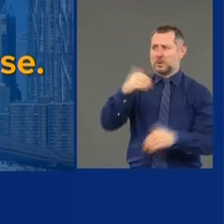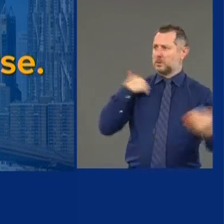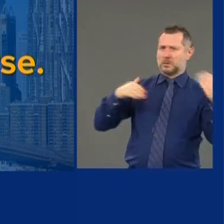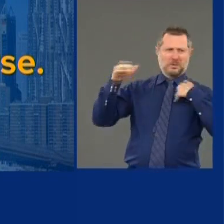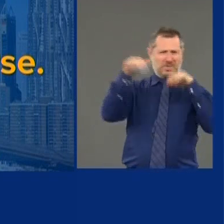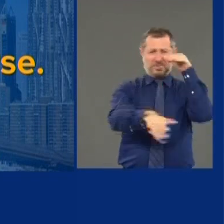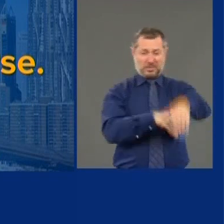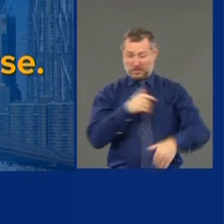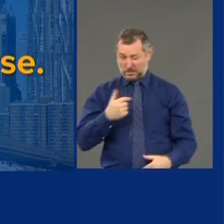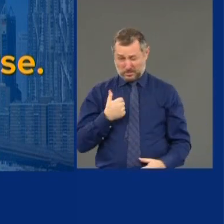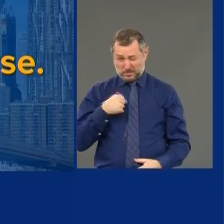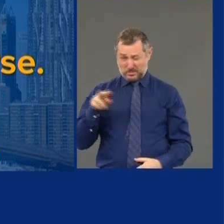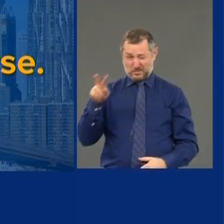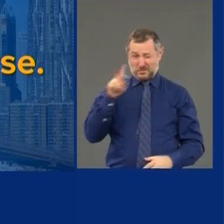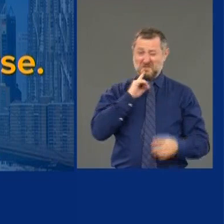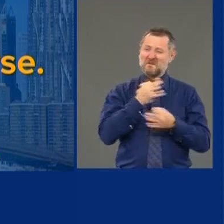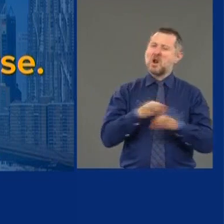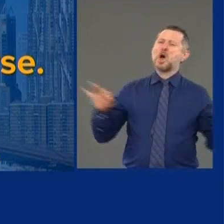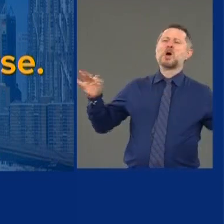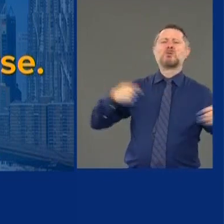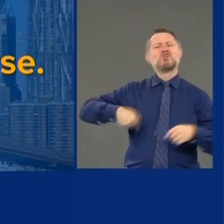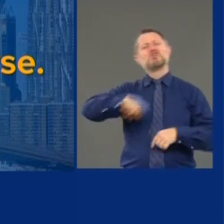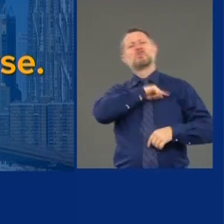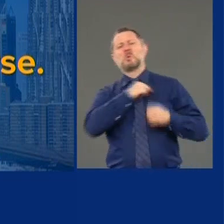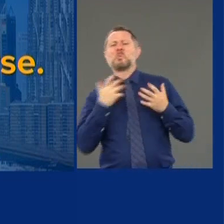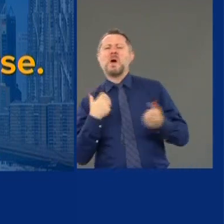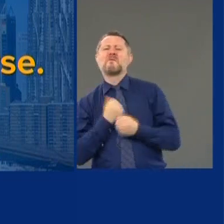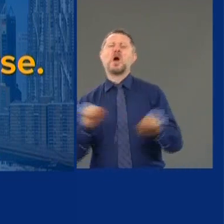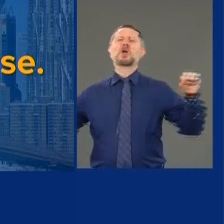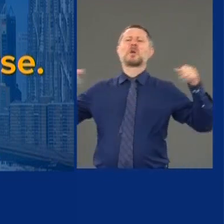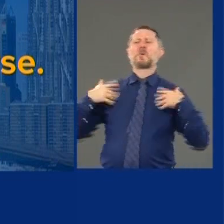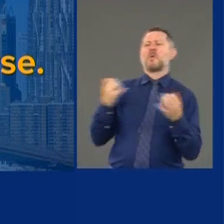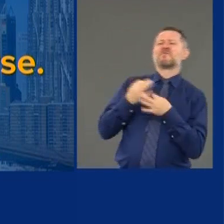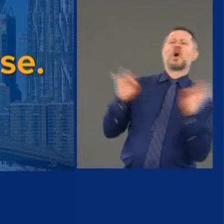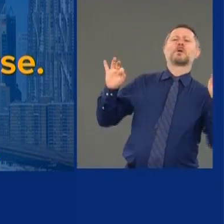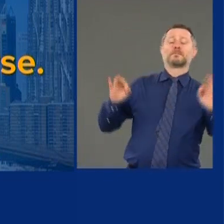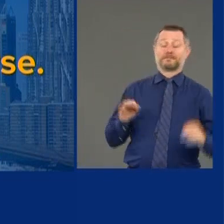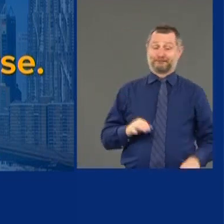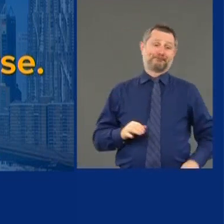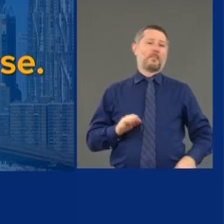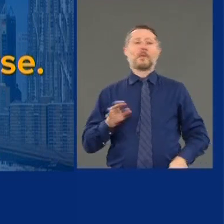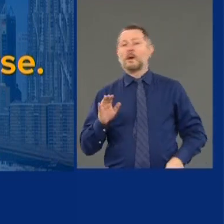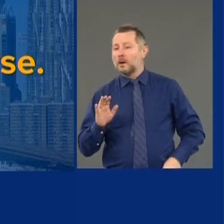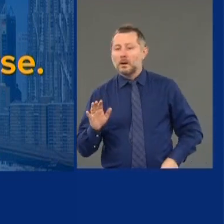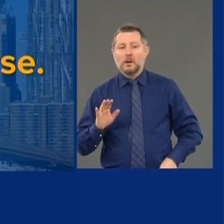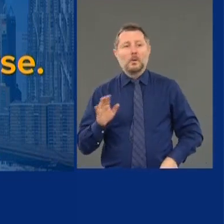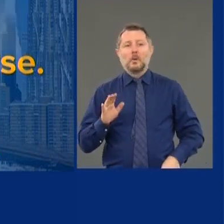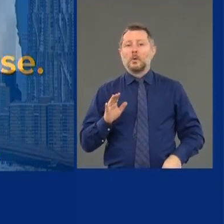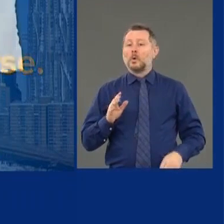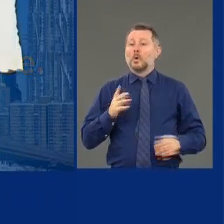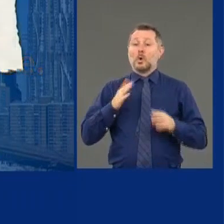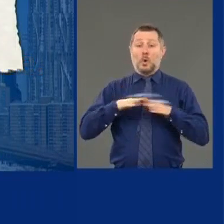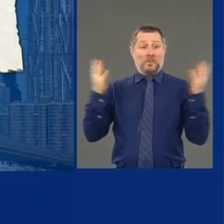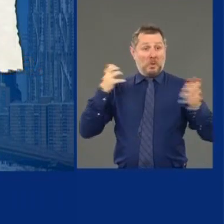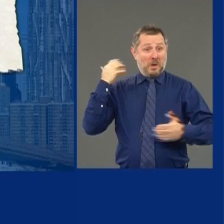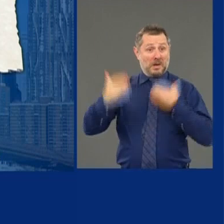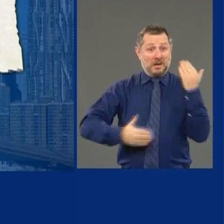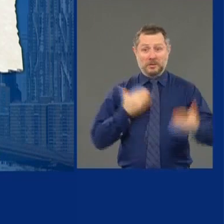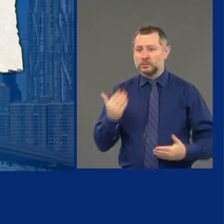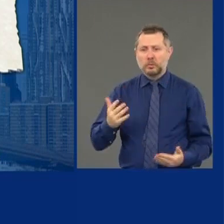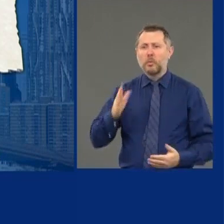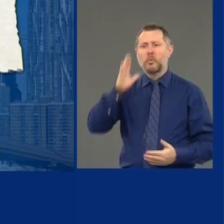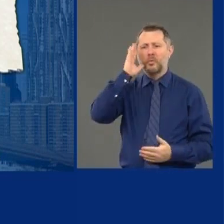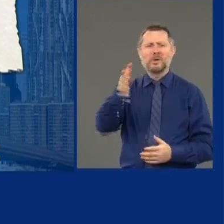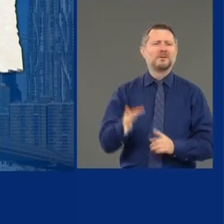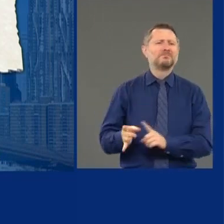Liberate. Free us. Free us. Yeah, free us. Free us to hurt ourselves and decline.